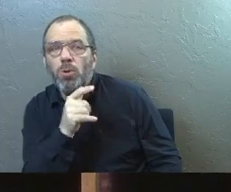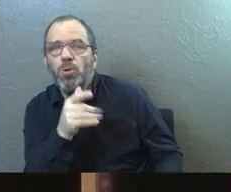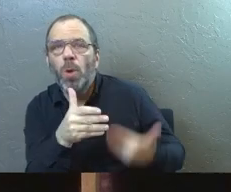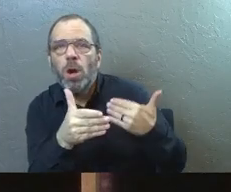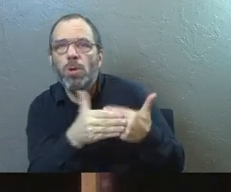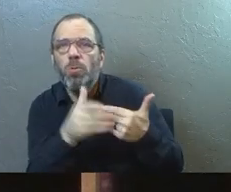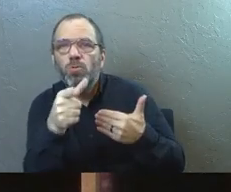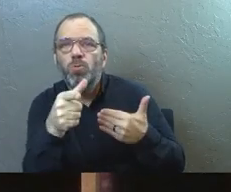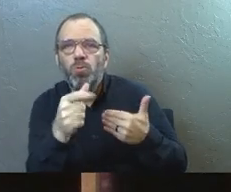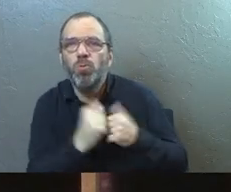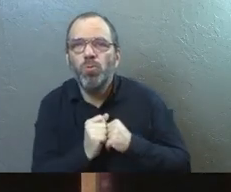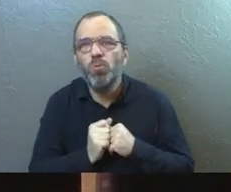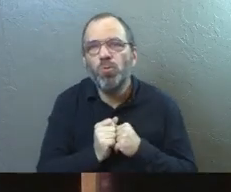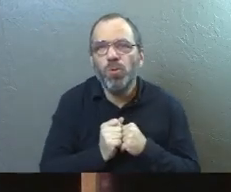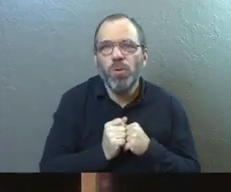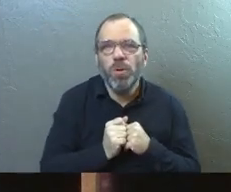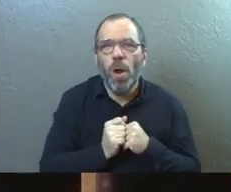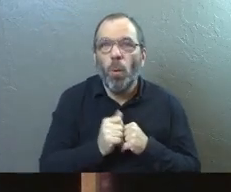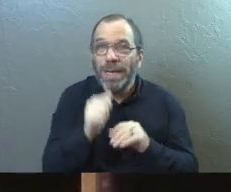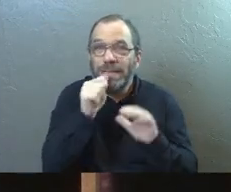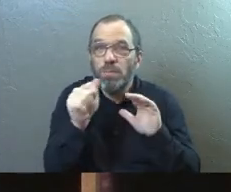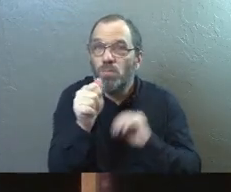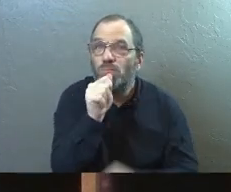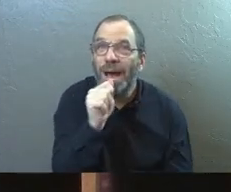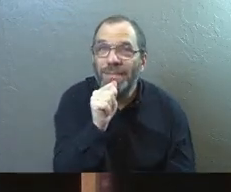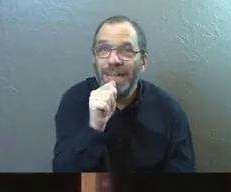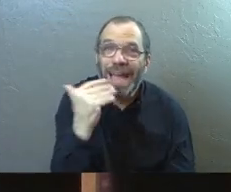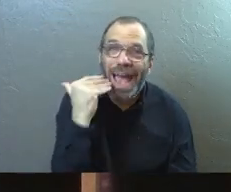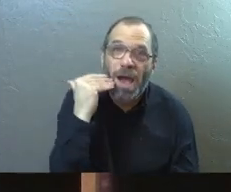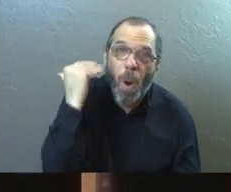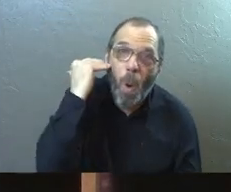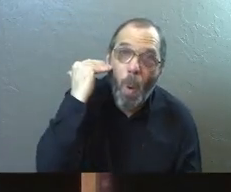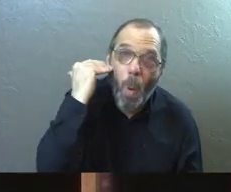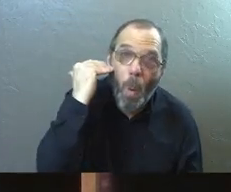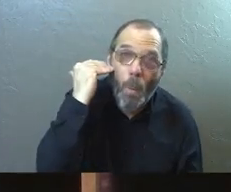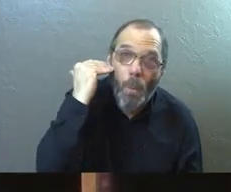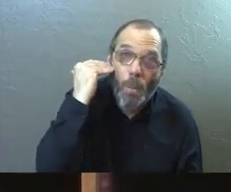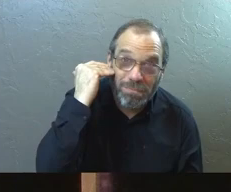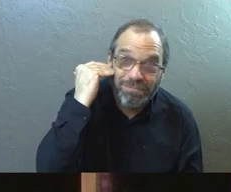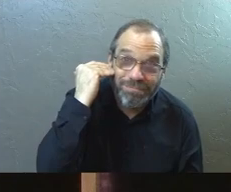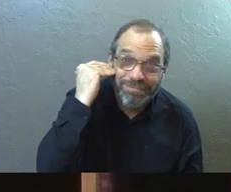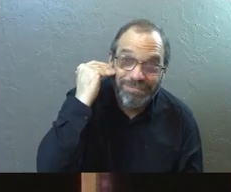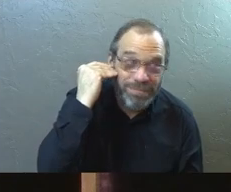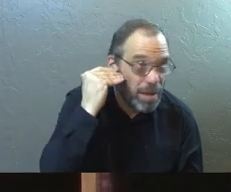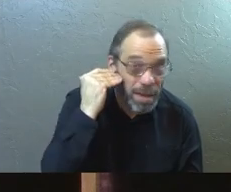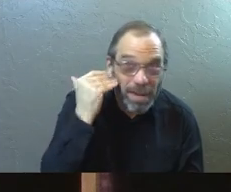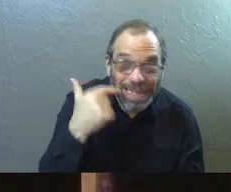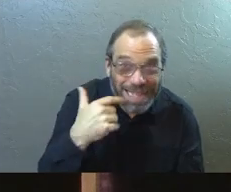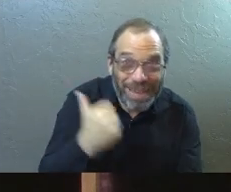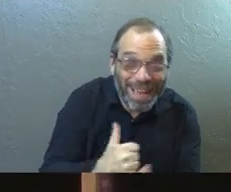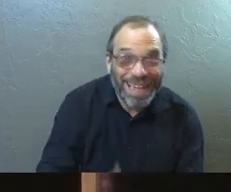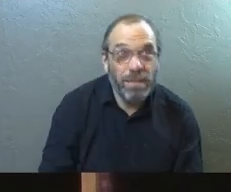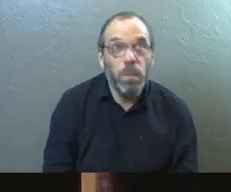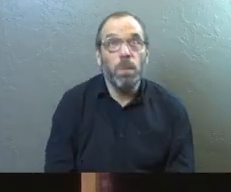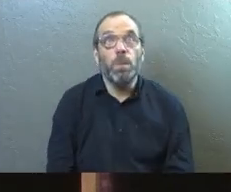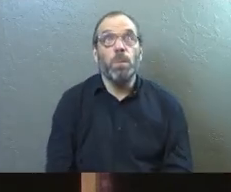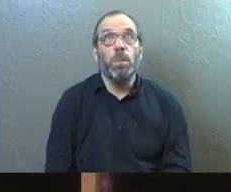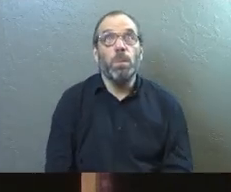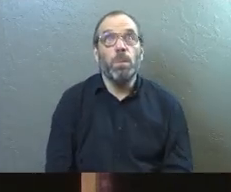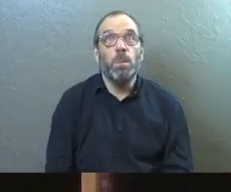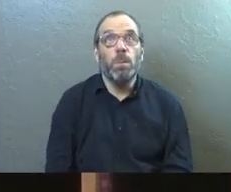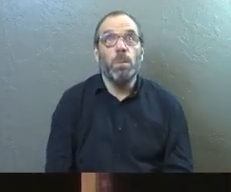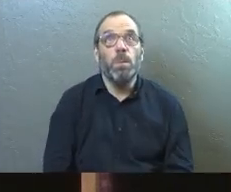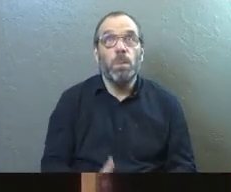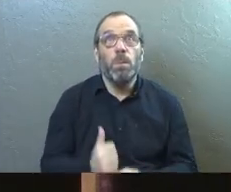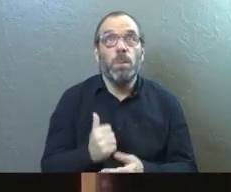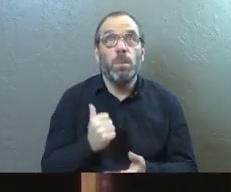to you. When the doors are closed at home, where it matters. Can I get an amen? Because that's where